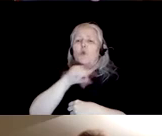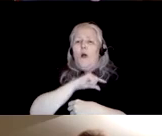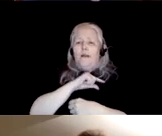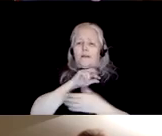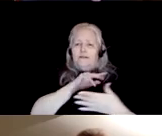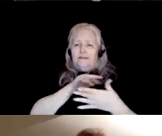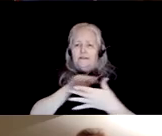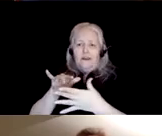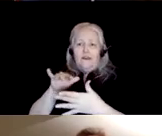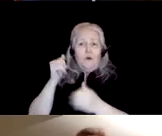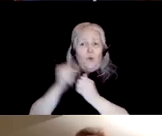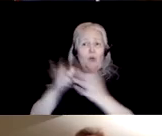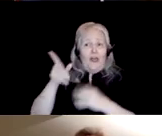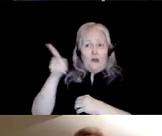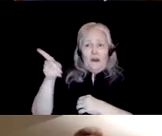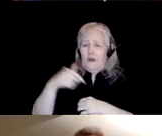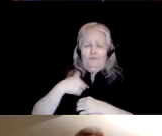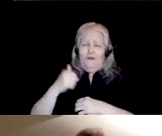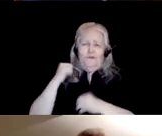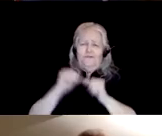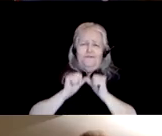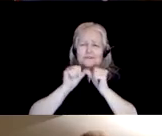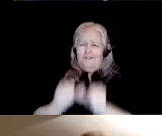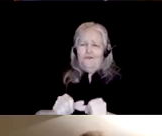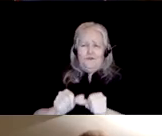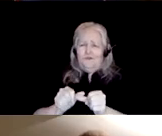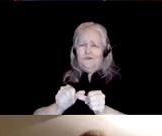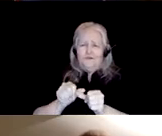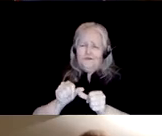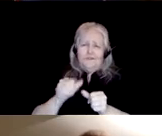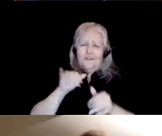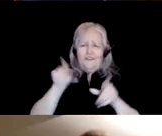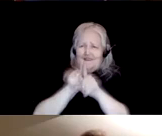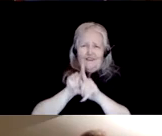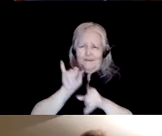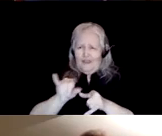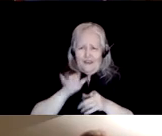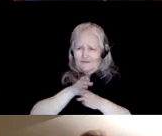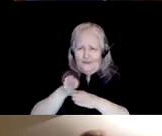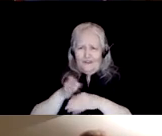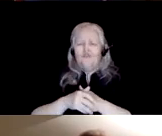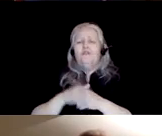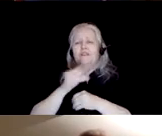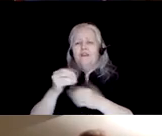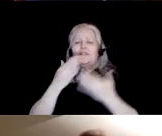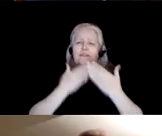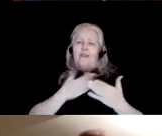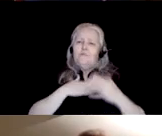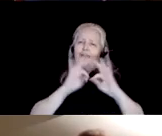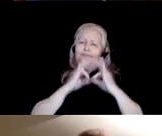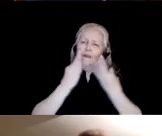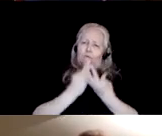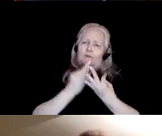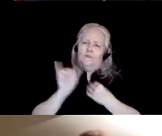whom i would never have persisted in the field to the um in my studies and finally i want to thank my family for um